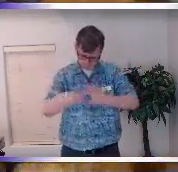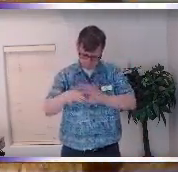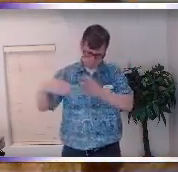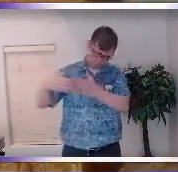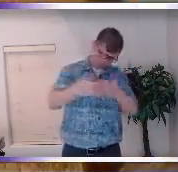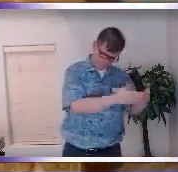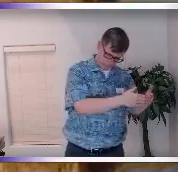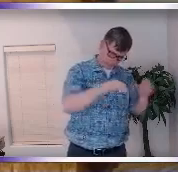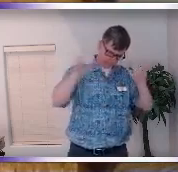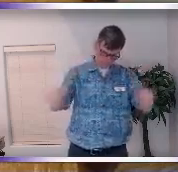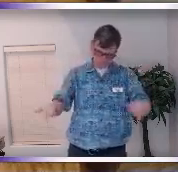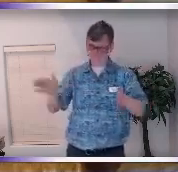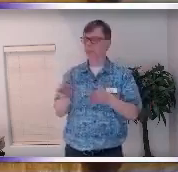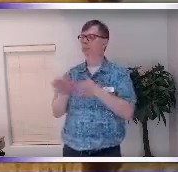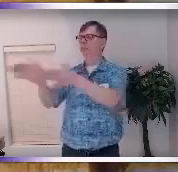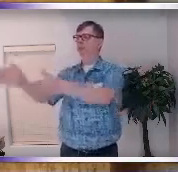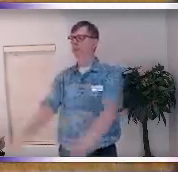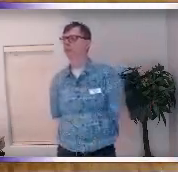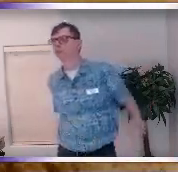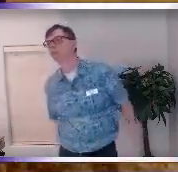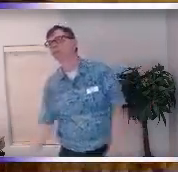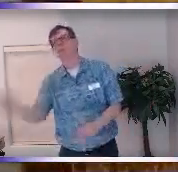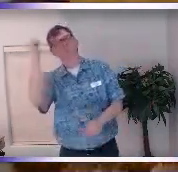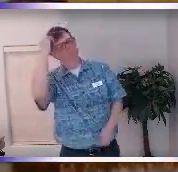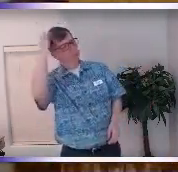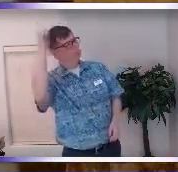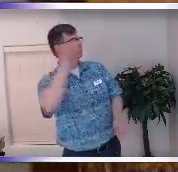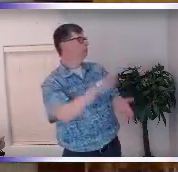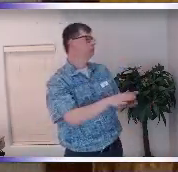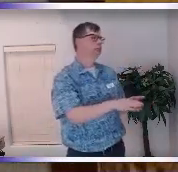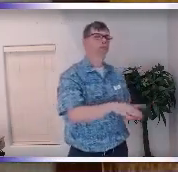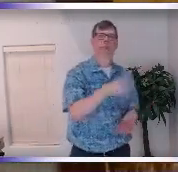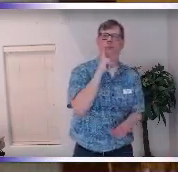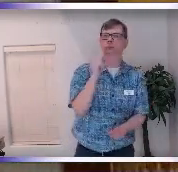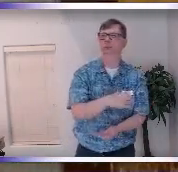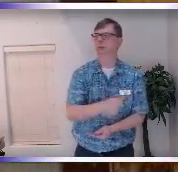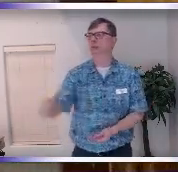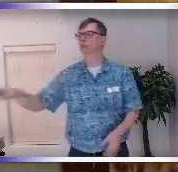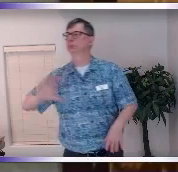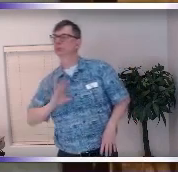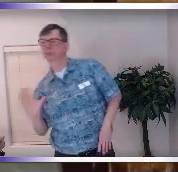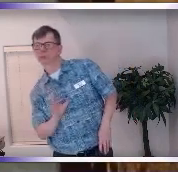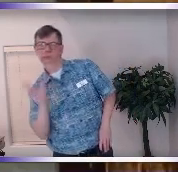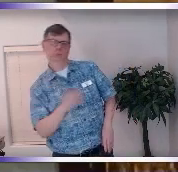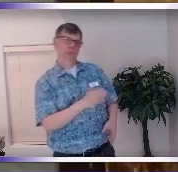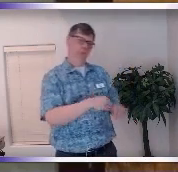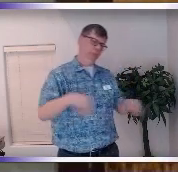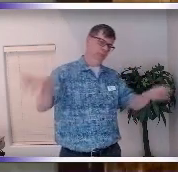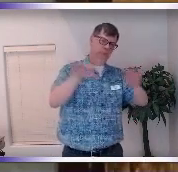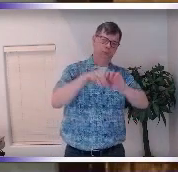way so mindfulness mindfulness and presence practicing mindfulness in the everyday life in our daily activities